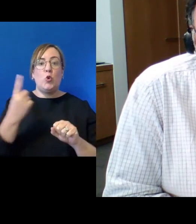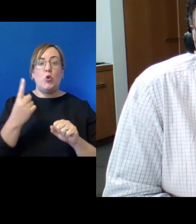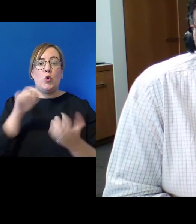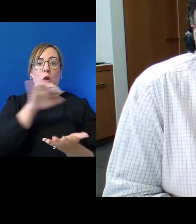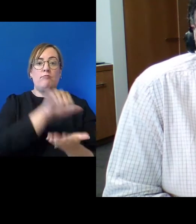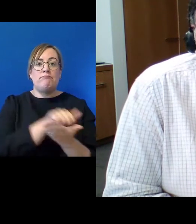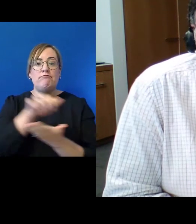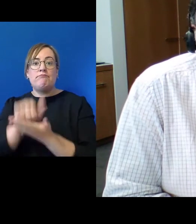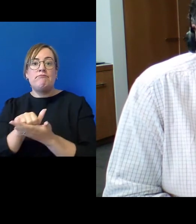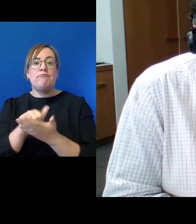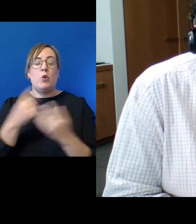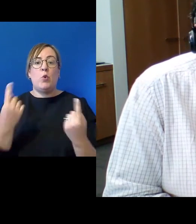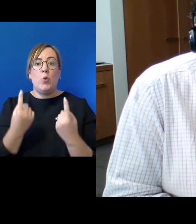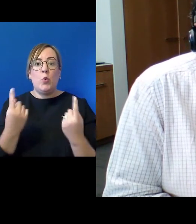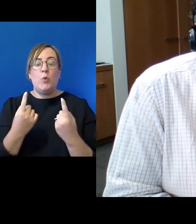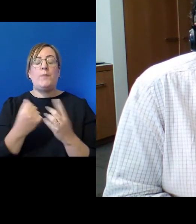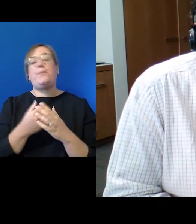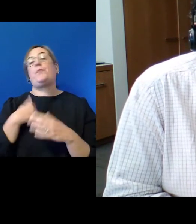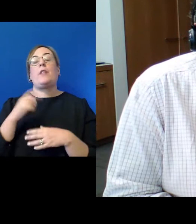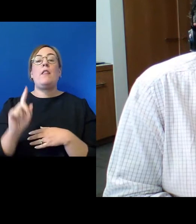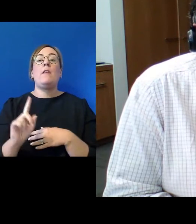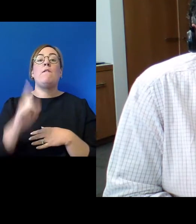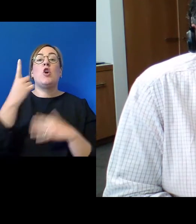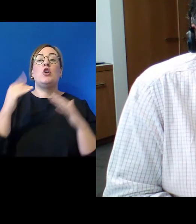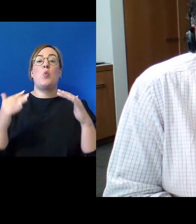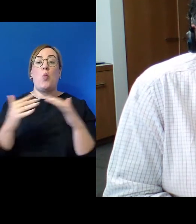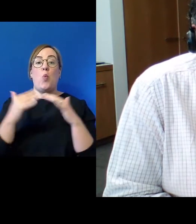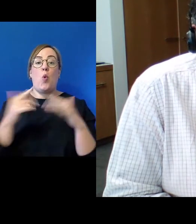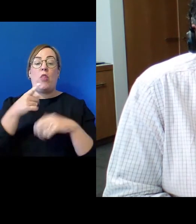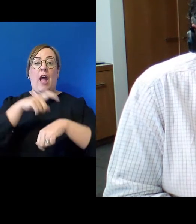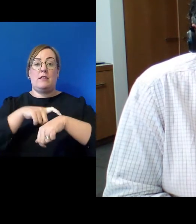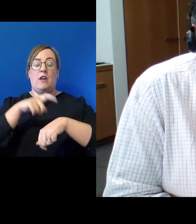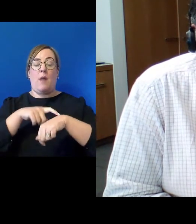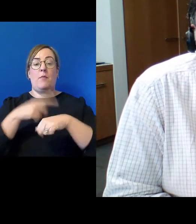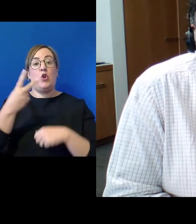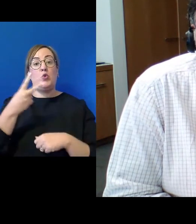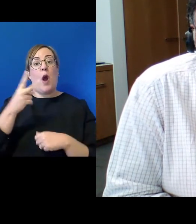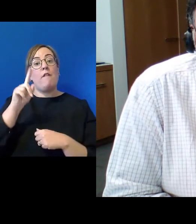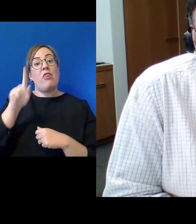involving in the first phase of that war 12,000 Imperial British troops